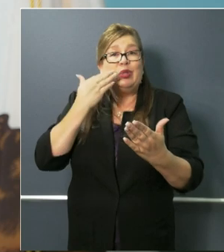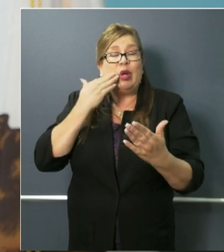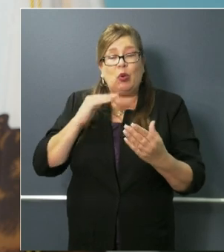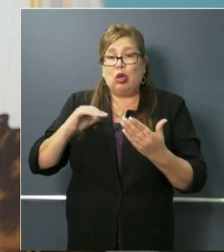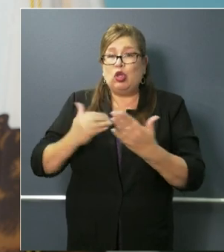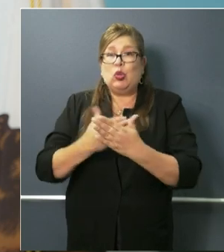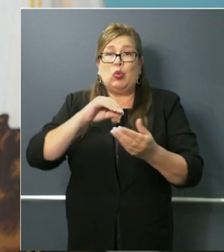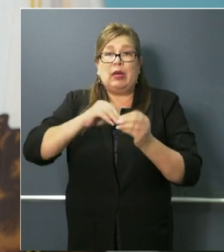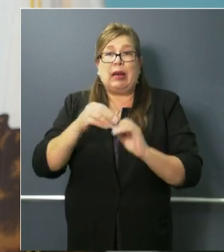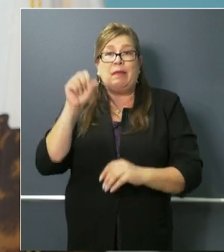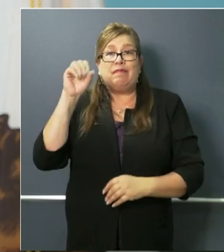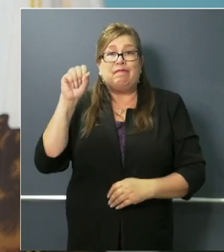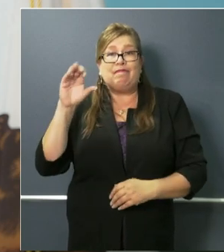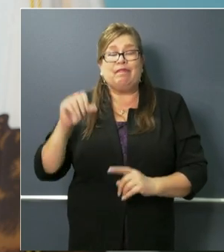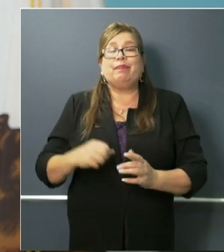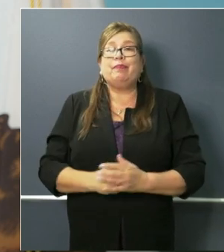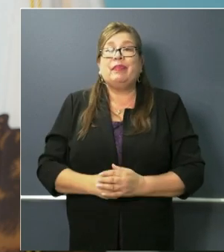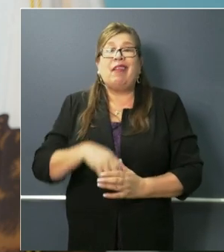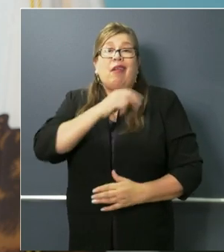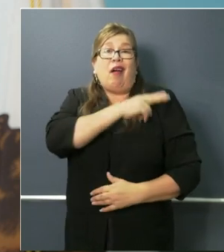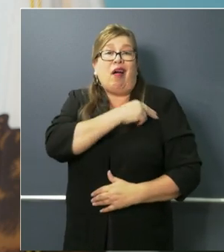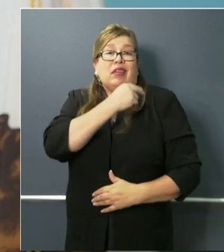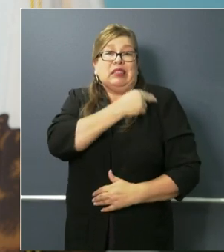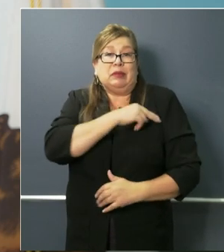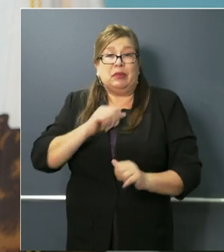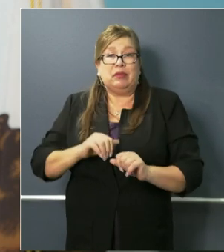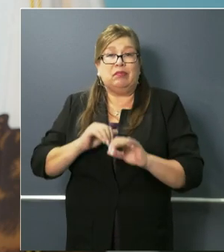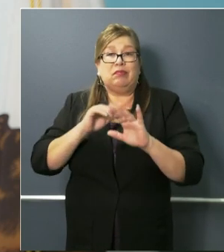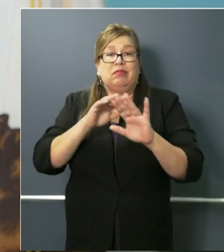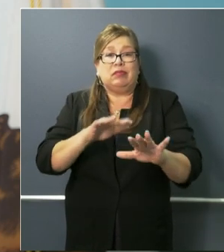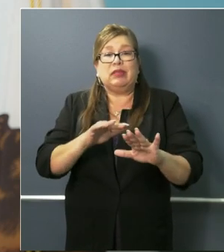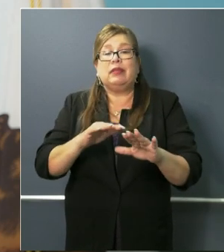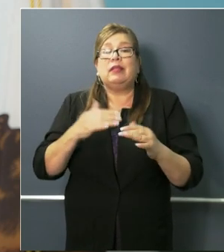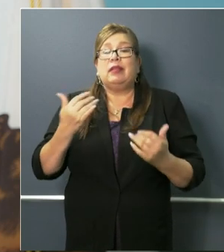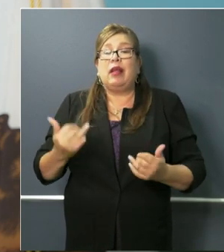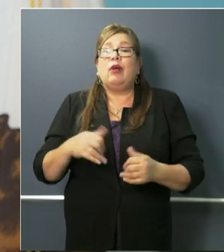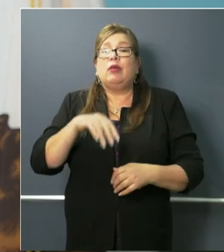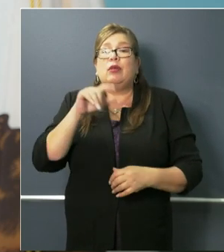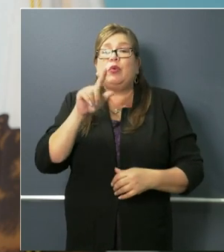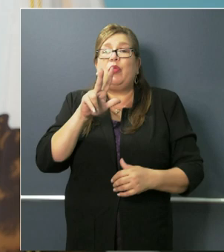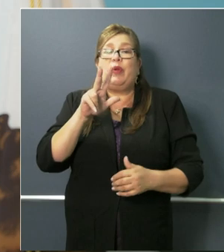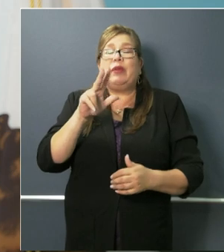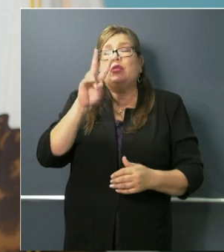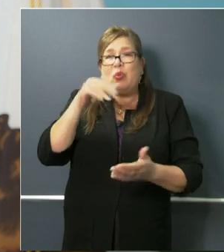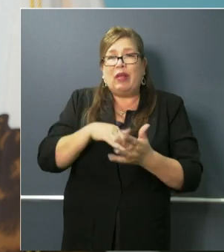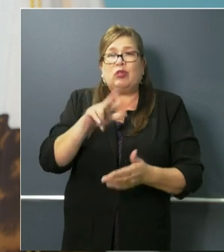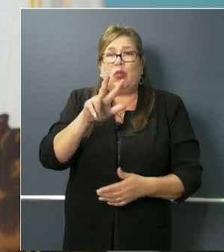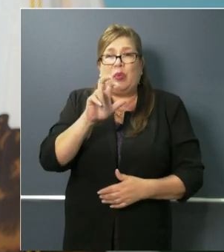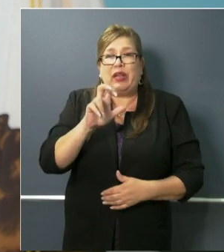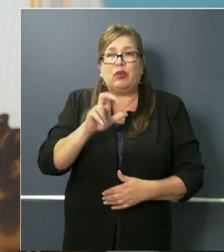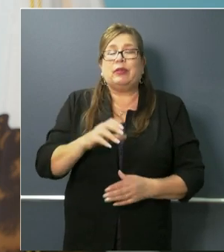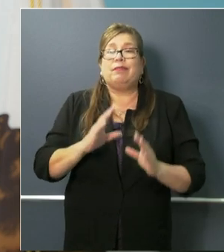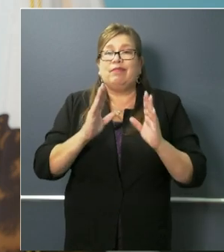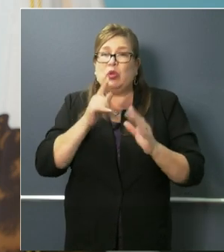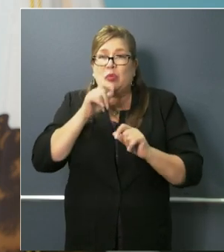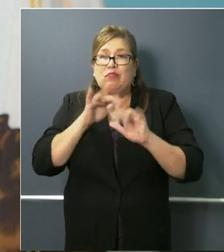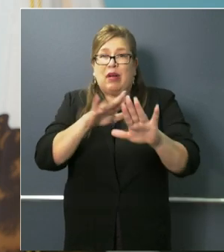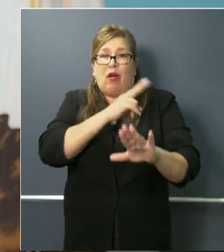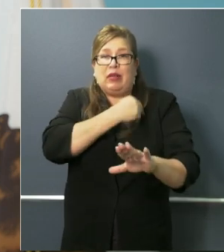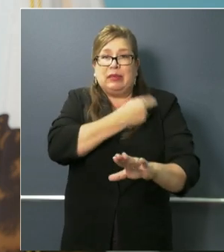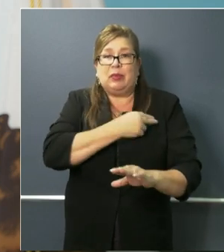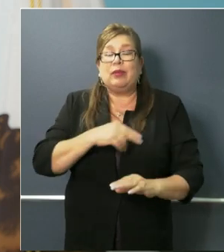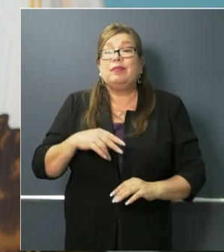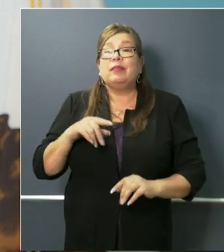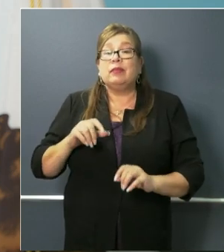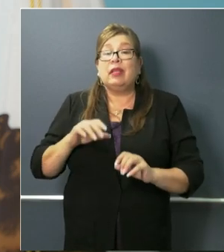in the state system now at 2,300. A number of people on ICU, 1,008. That